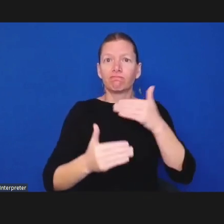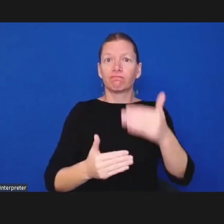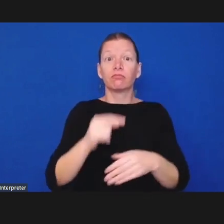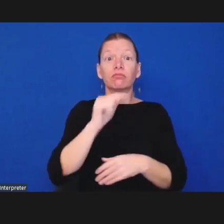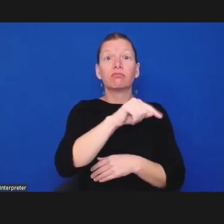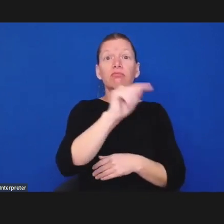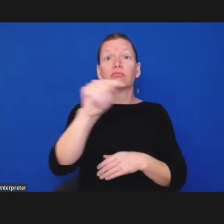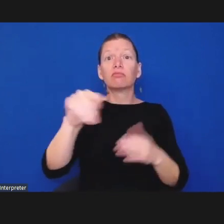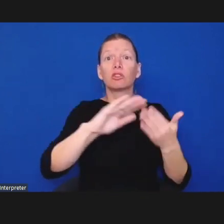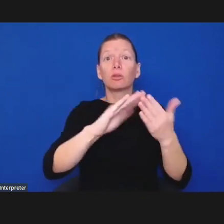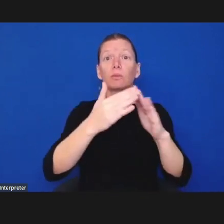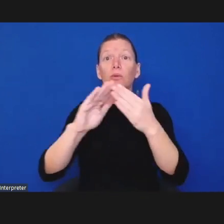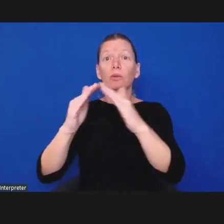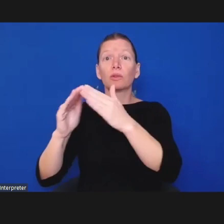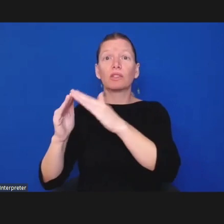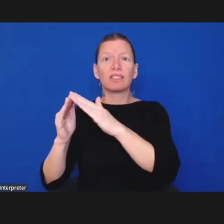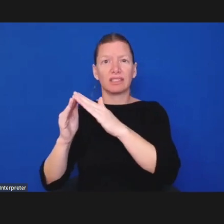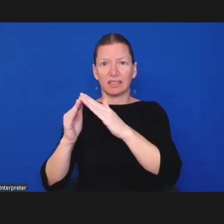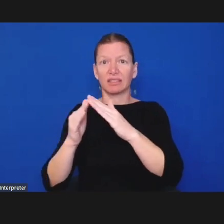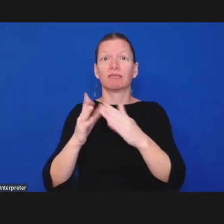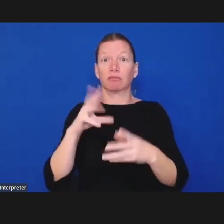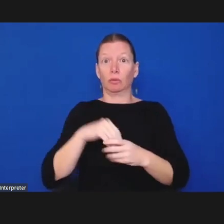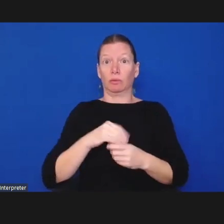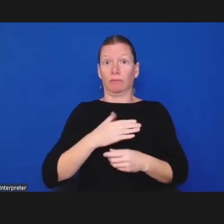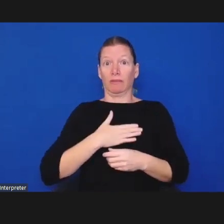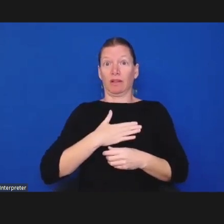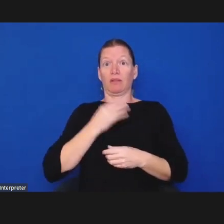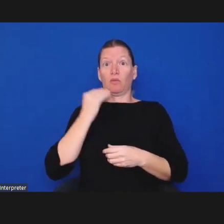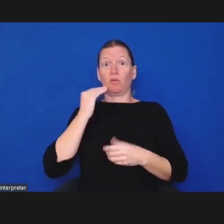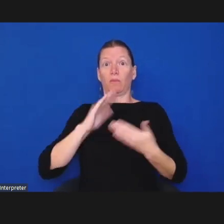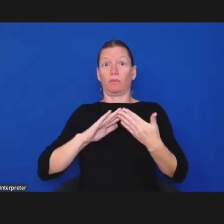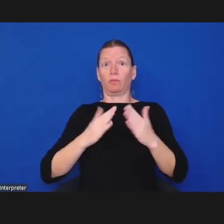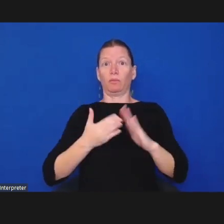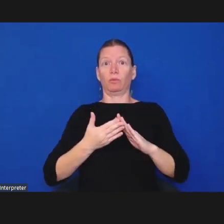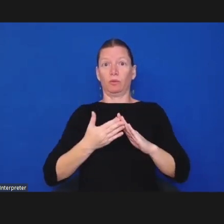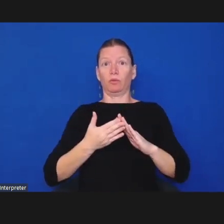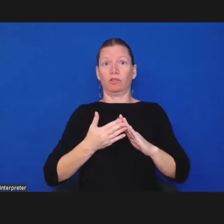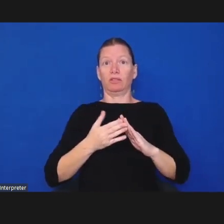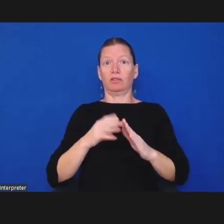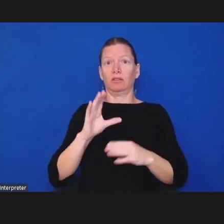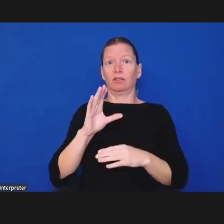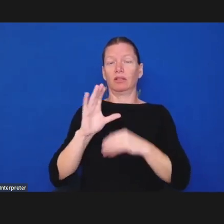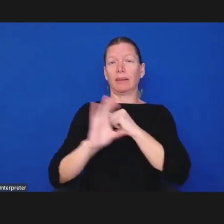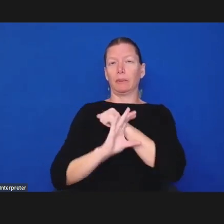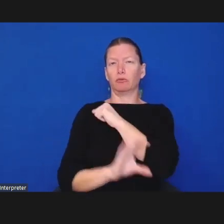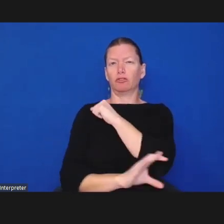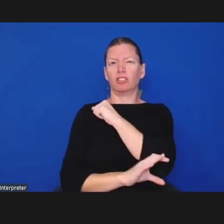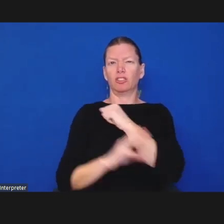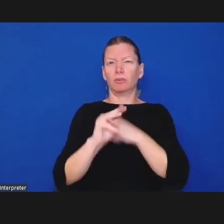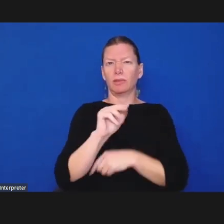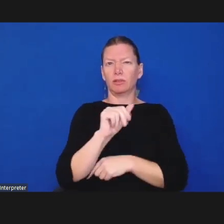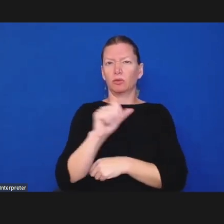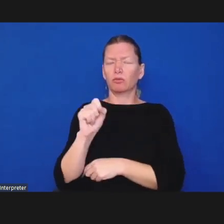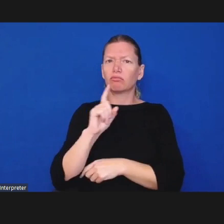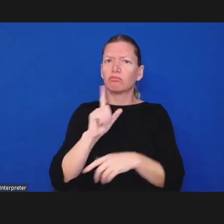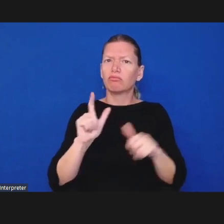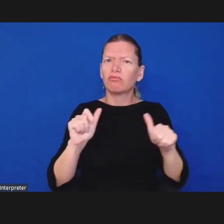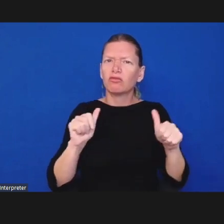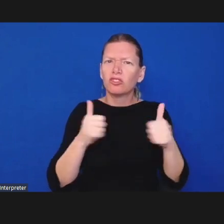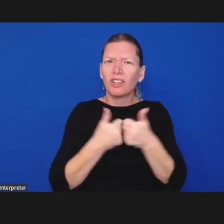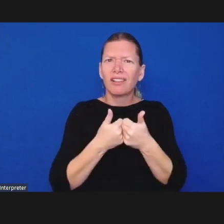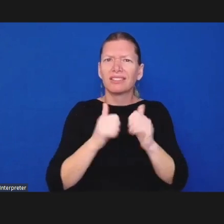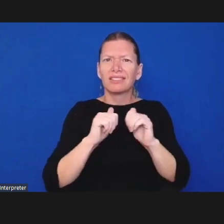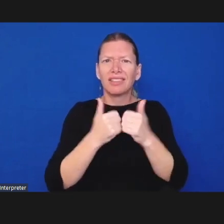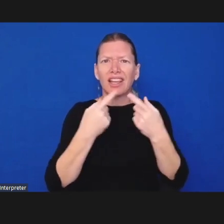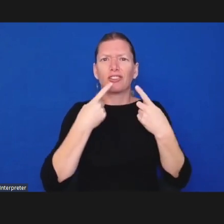massachusetts we're constantly challenged about how to do effective outreach and how to listen effectively to all parts of the community